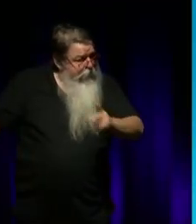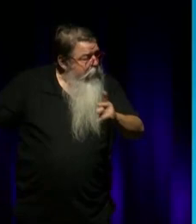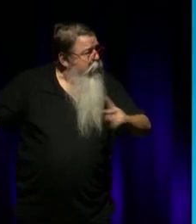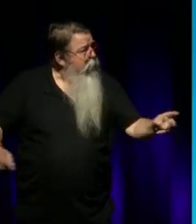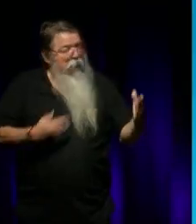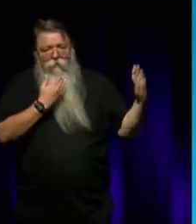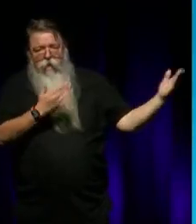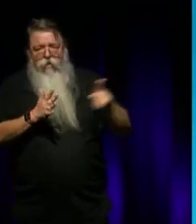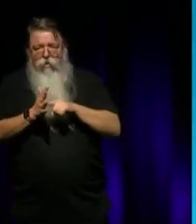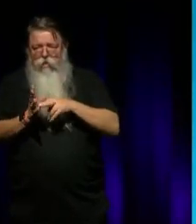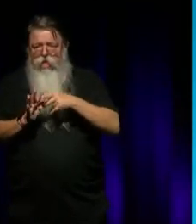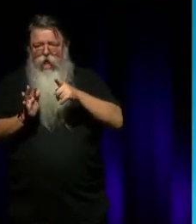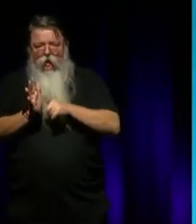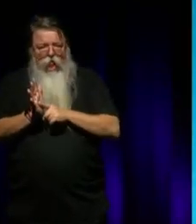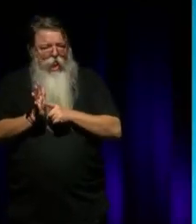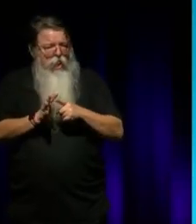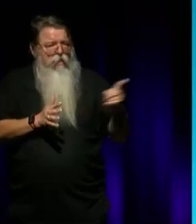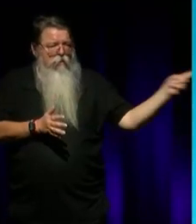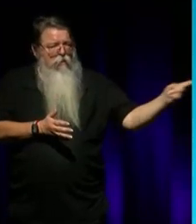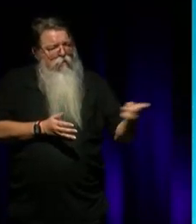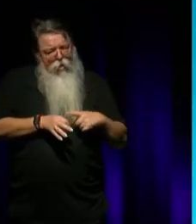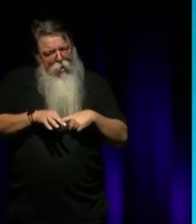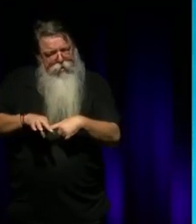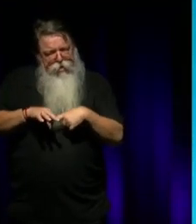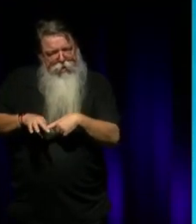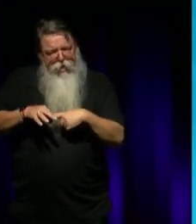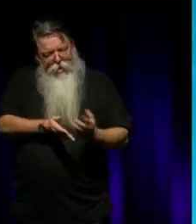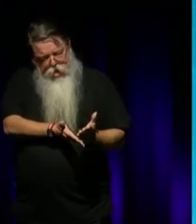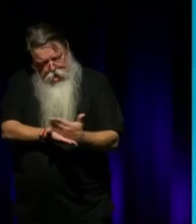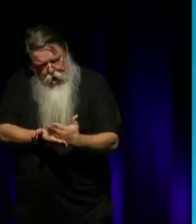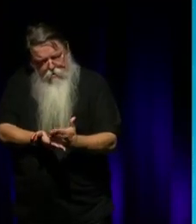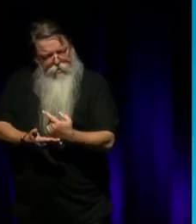Janelle, Janelle Christophus, for sharing and supporting with us.